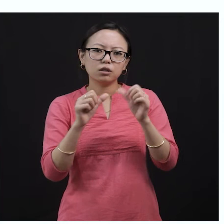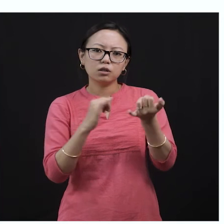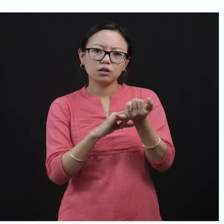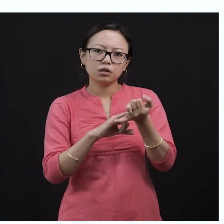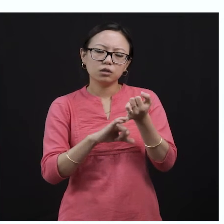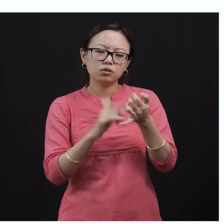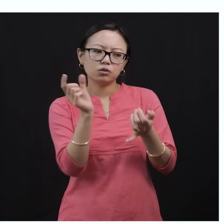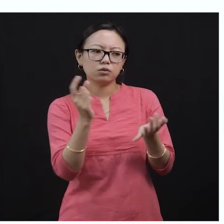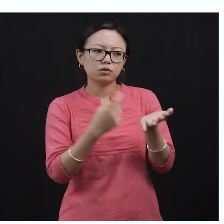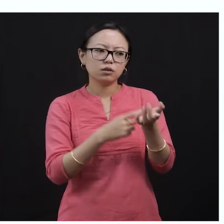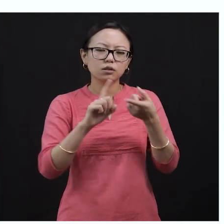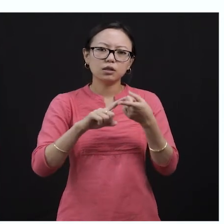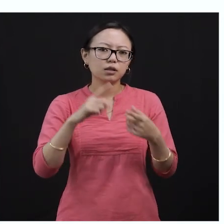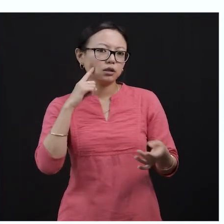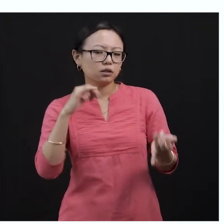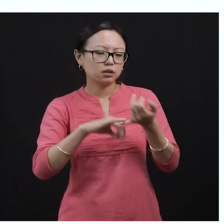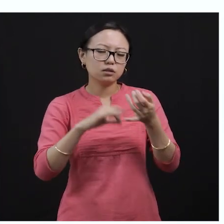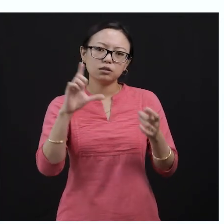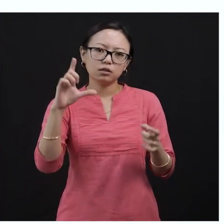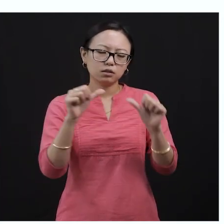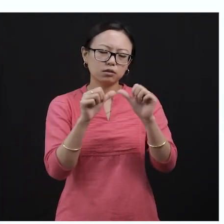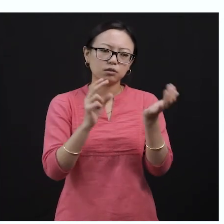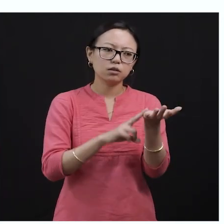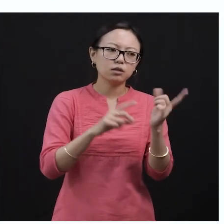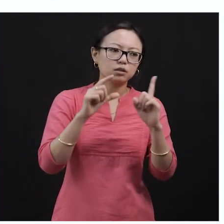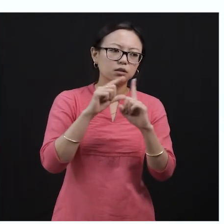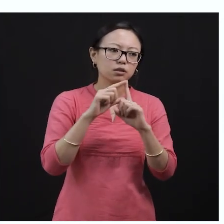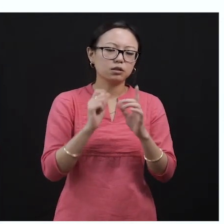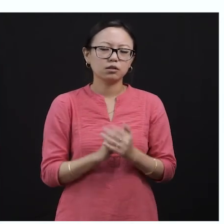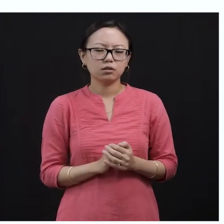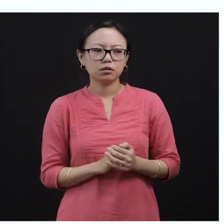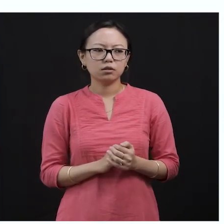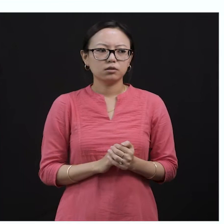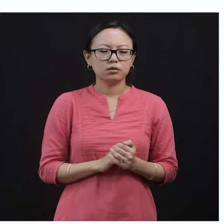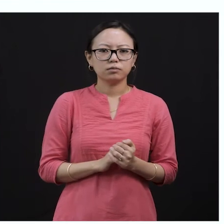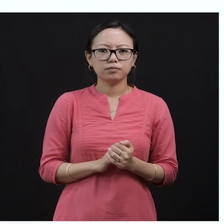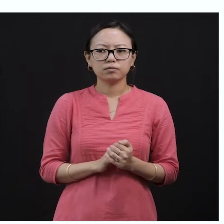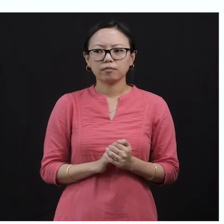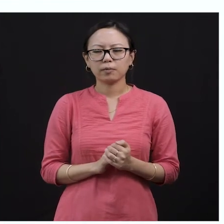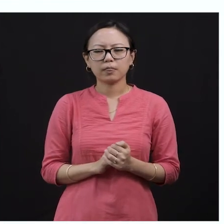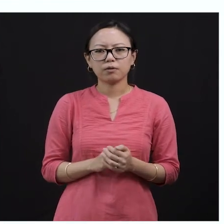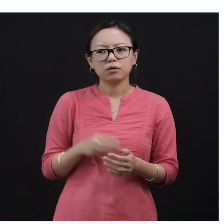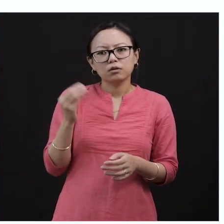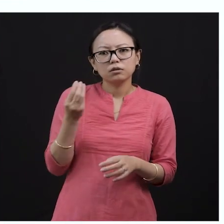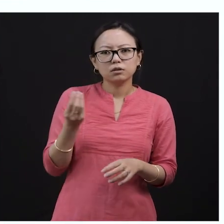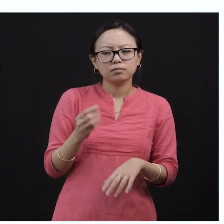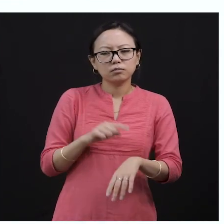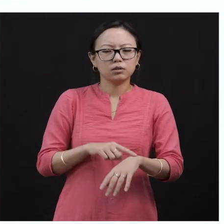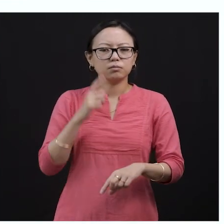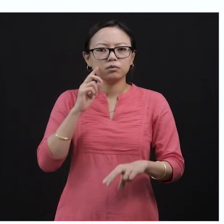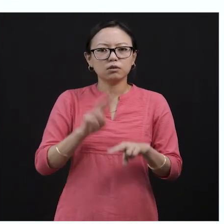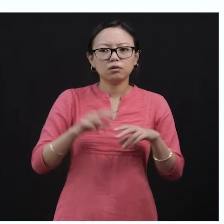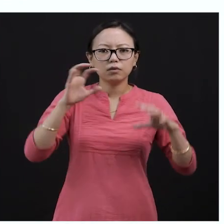thing over and over again, isn't it? So he would just look down through the leaves of the banyan tree, and he would have a very good view. We discussed